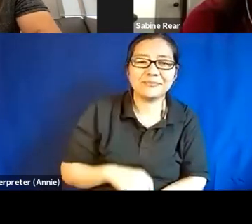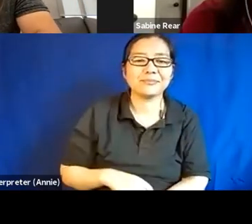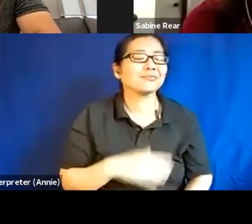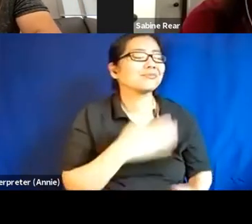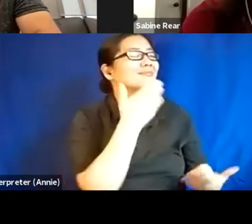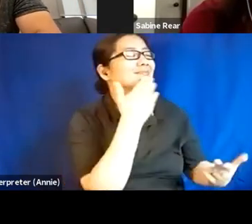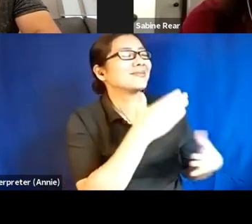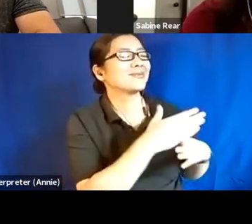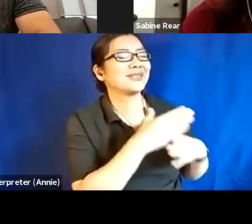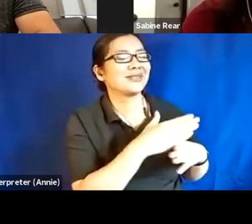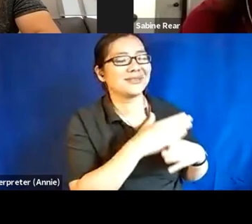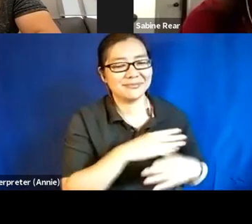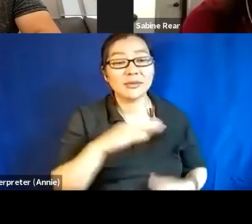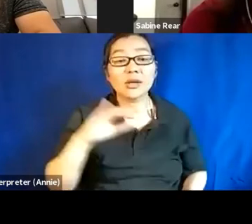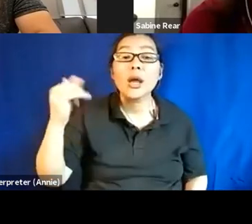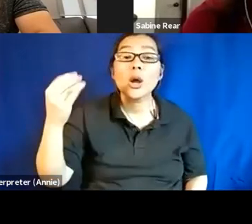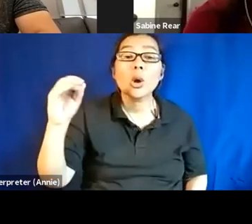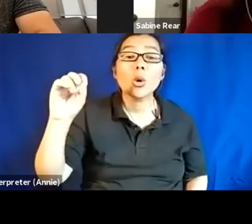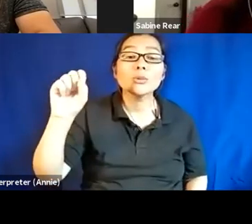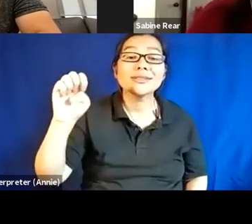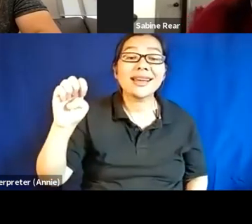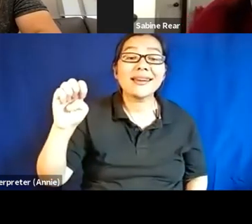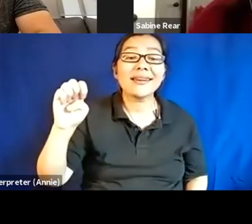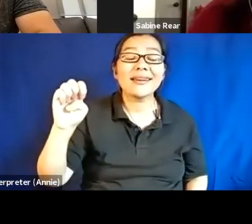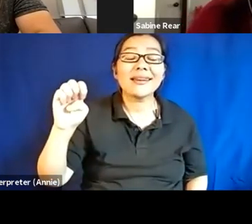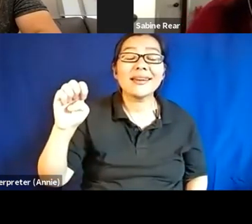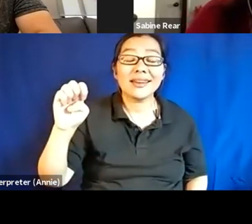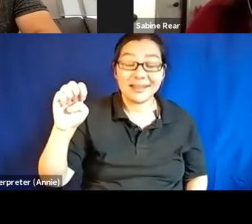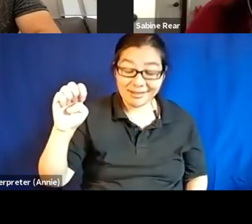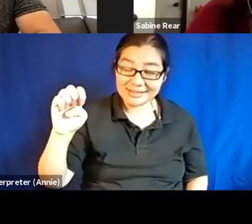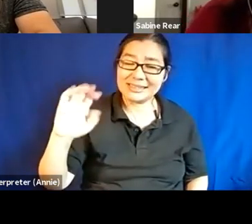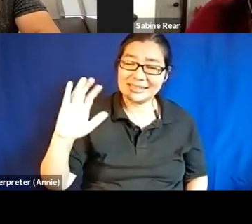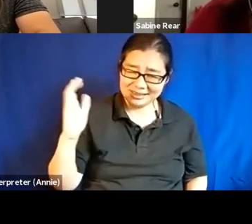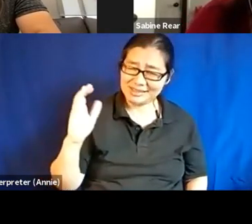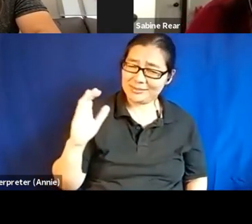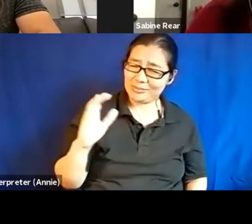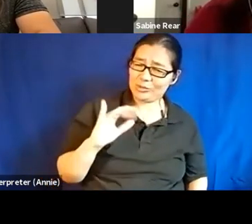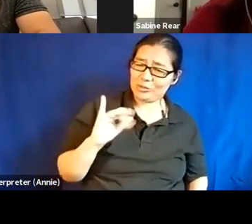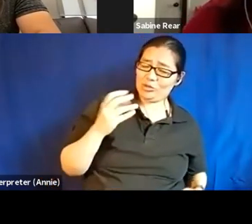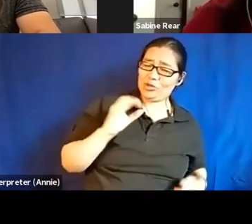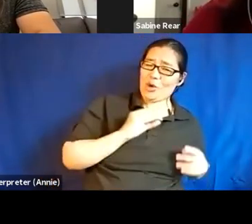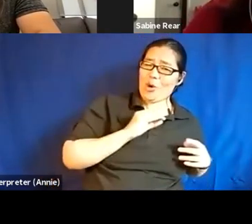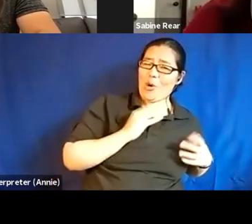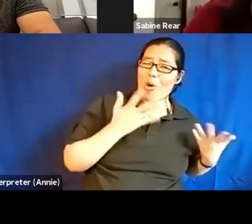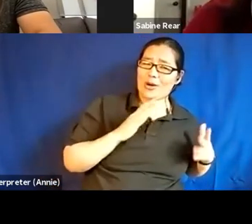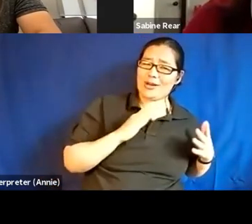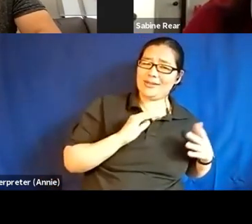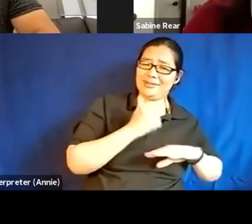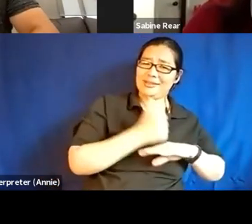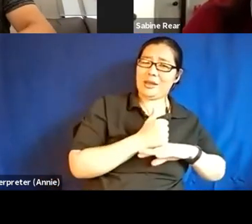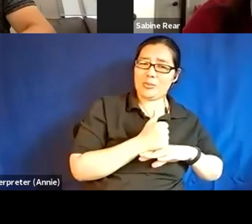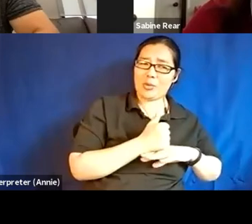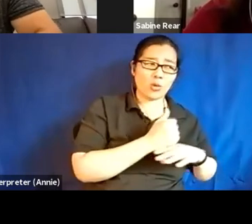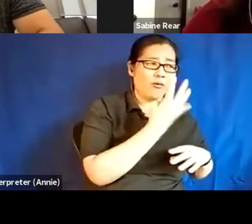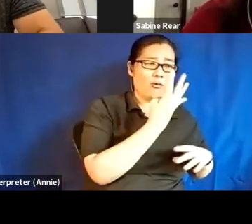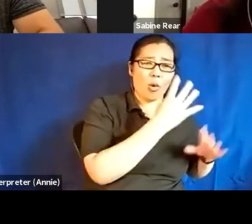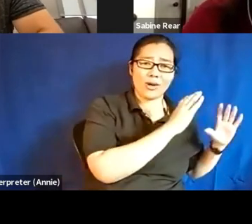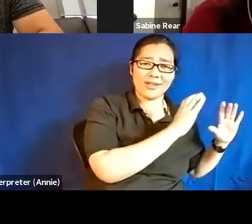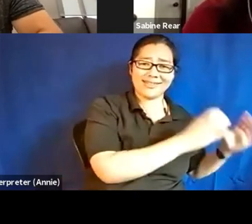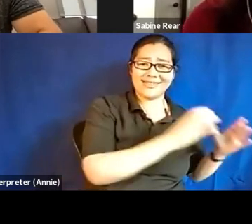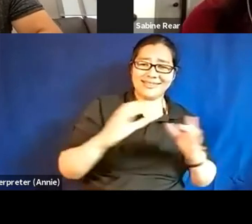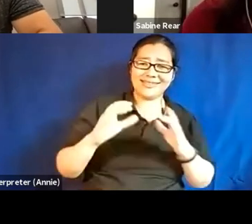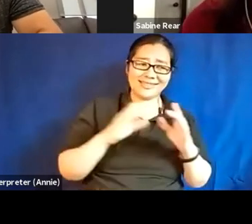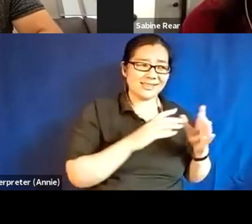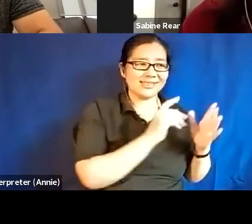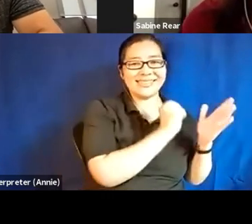So, so Jose, it seems like, um, Joe has kind of provided the schematic of those four stages and with your expertise and all